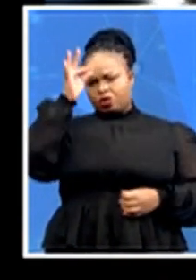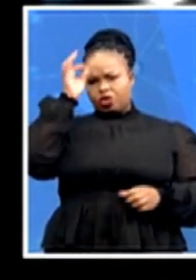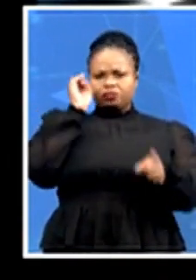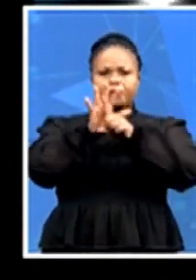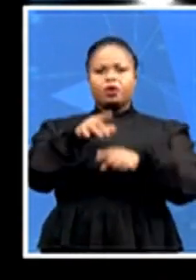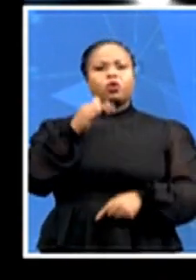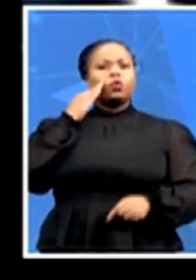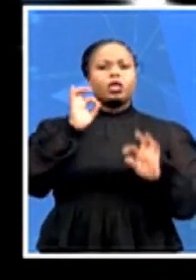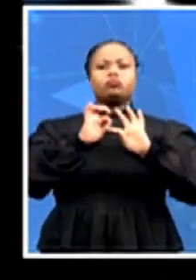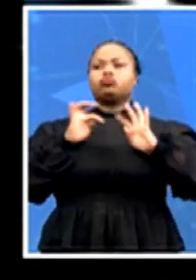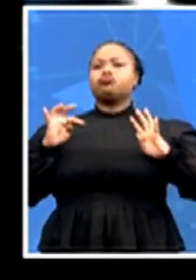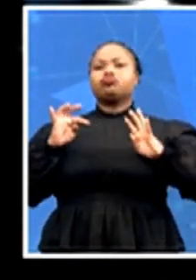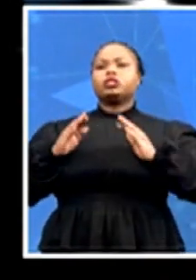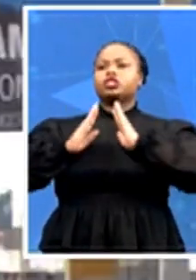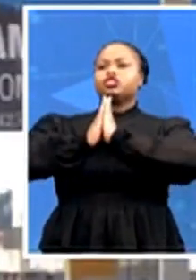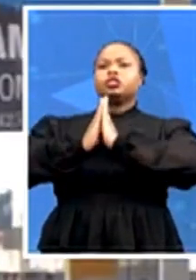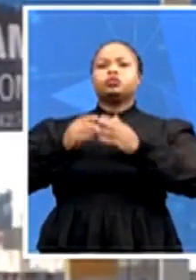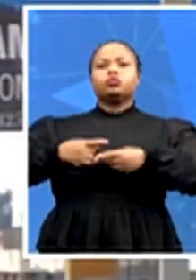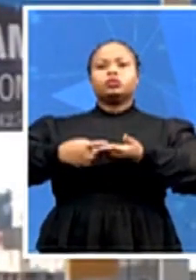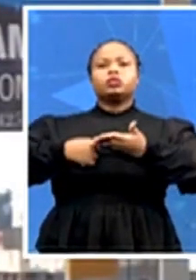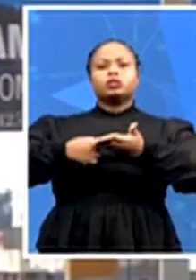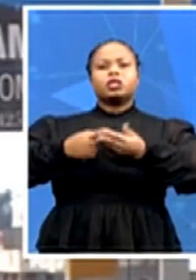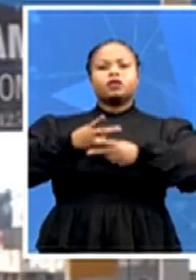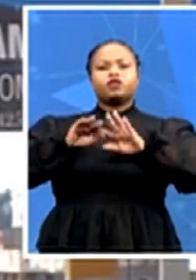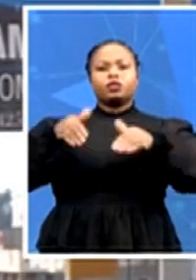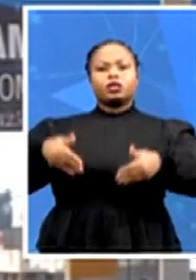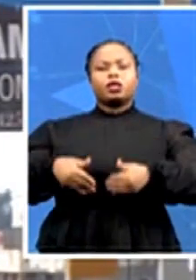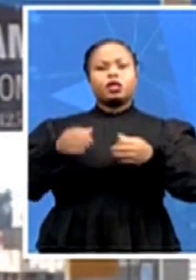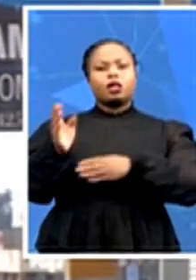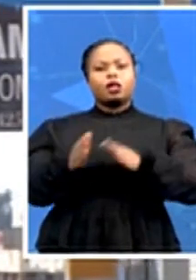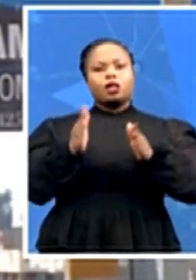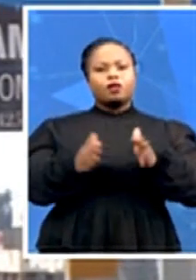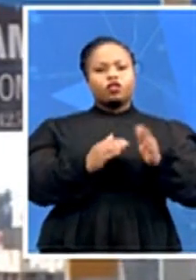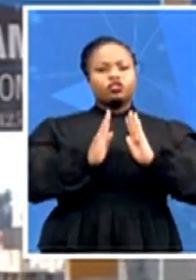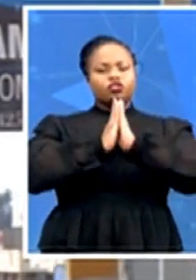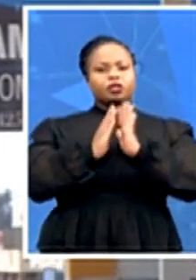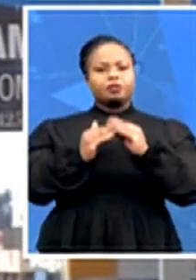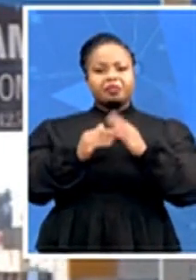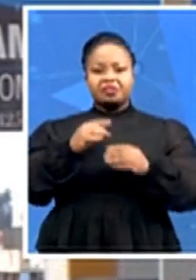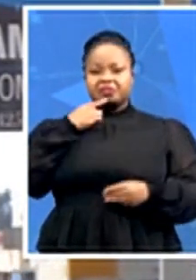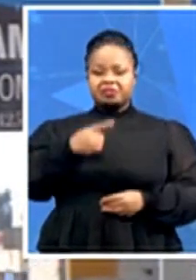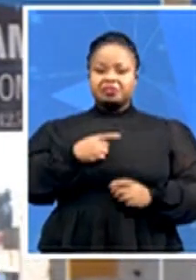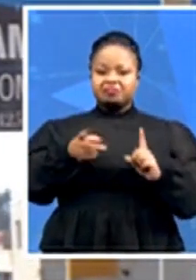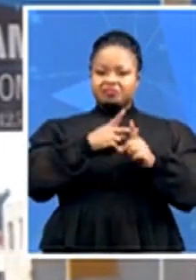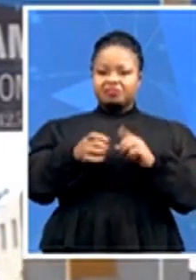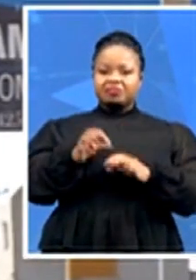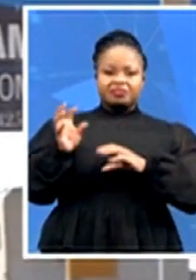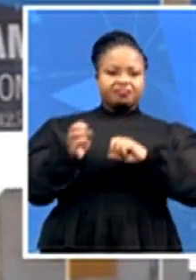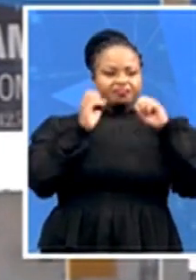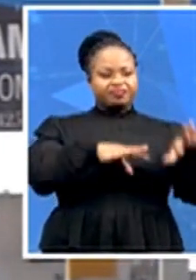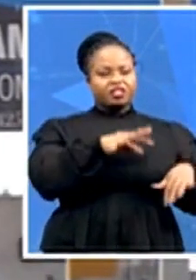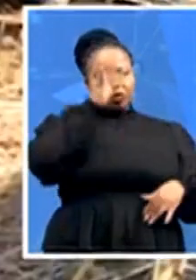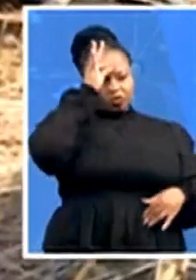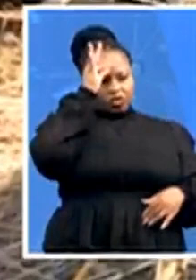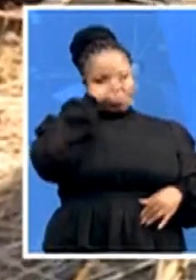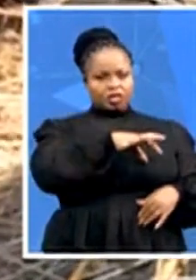funeral arrangements of a church member. They claimed they were harassed and detained at the local police station, and were released later without